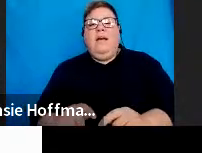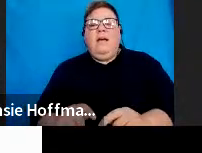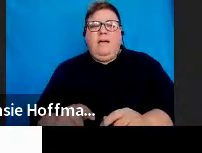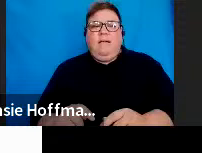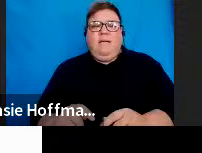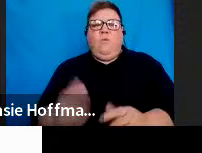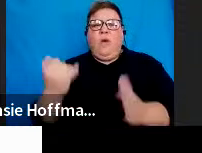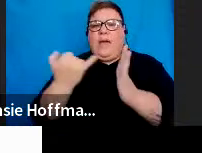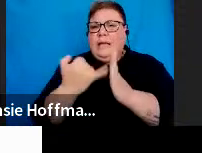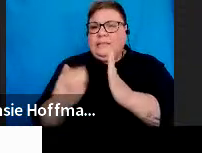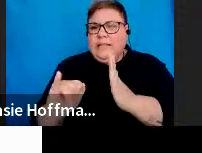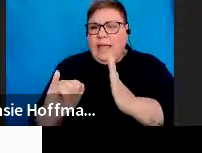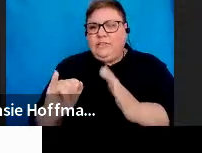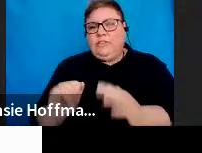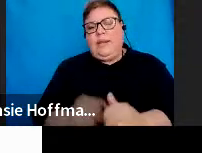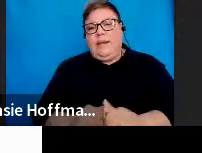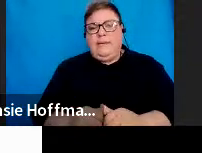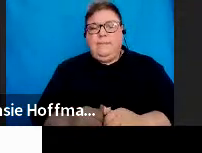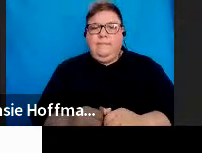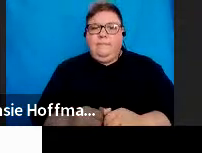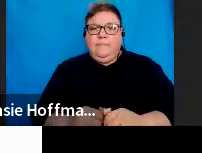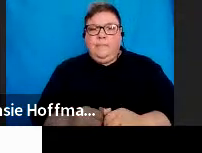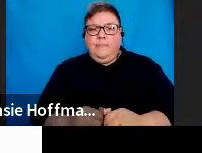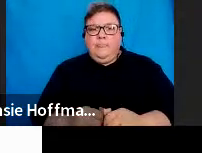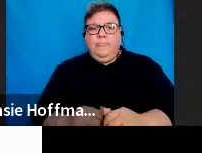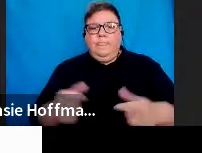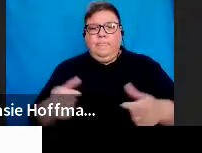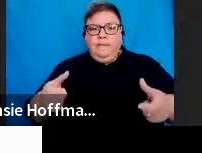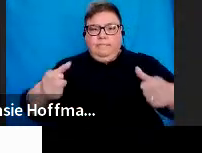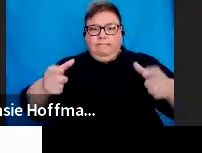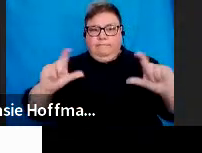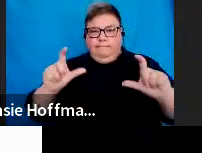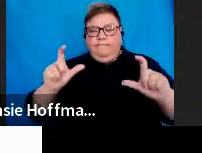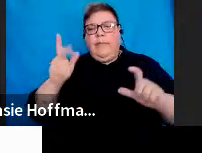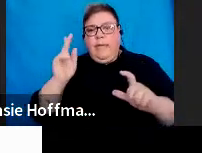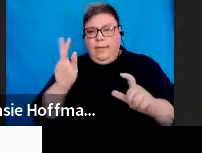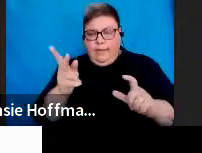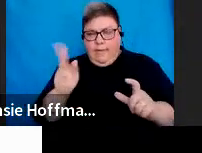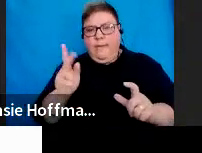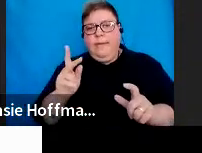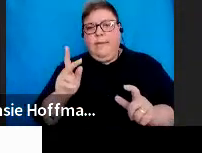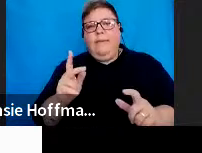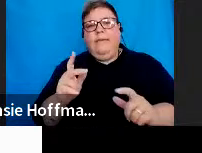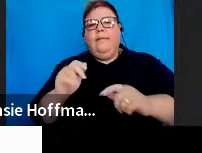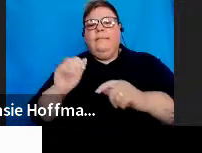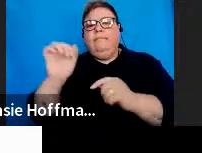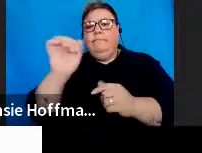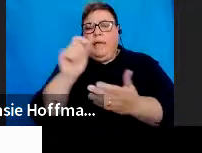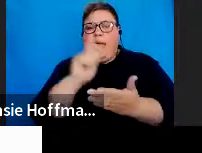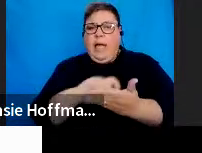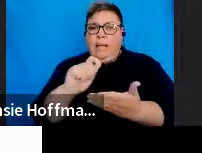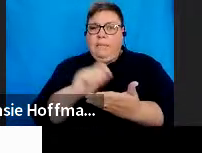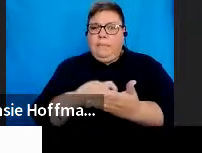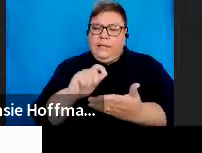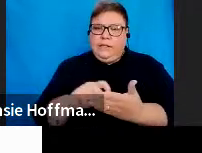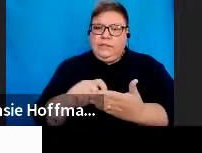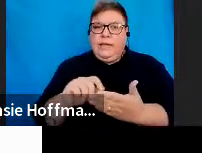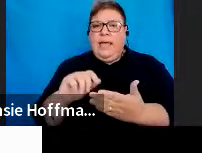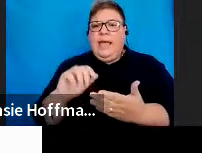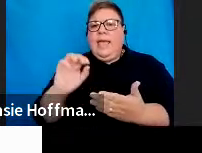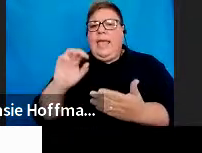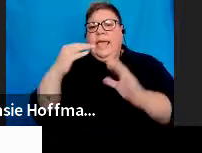request. The following screen will display the tax directive applications of the different e-filing